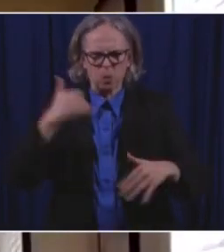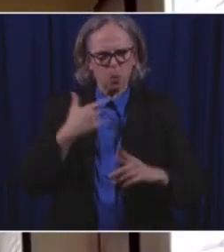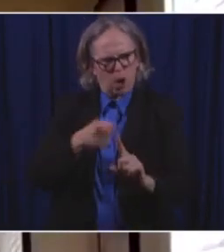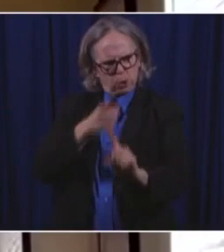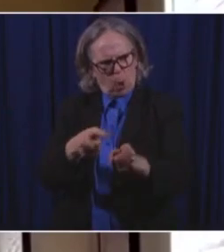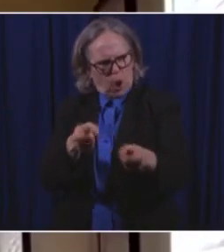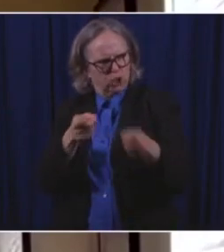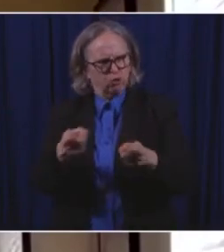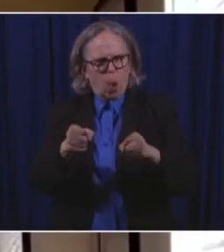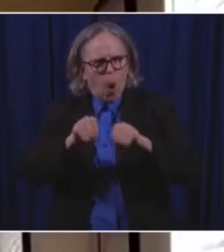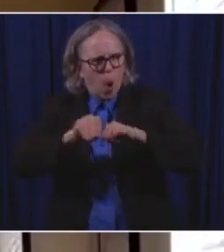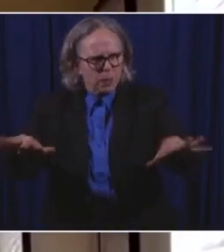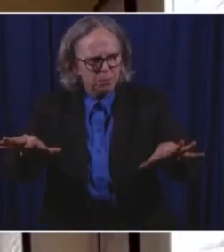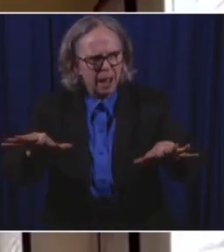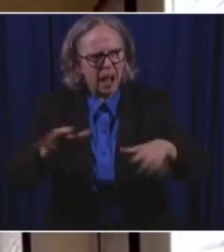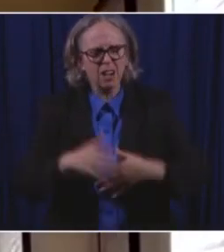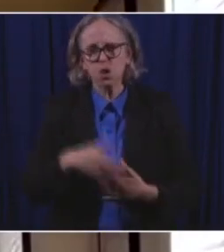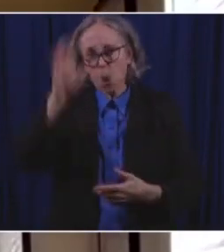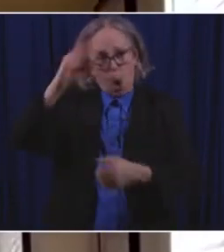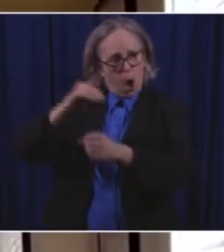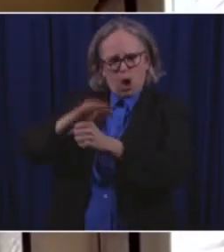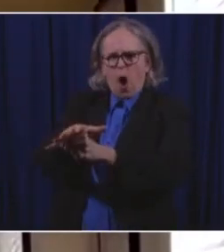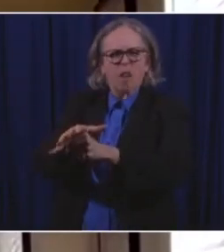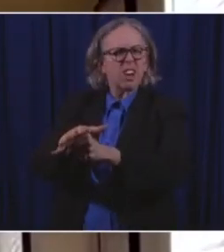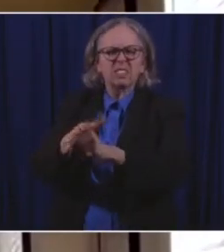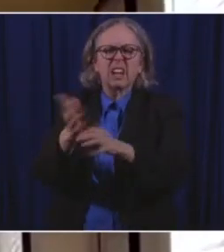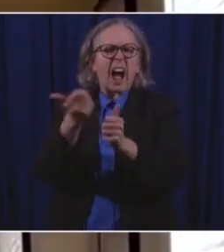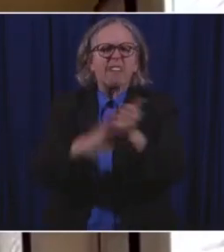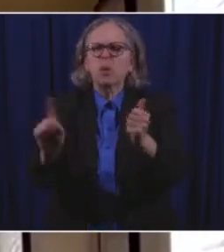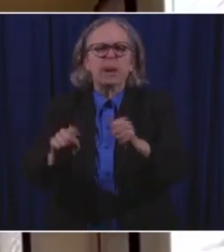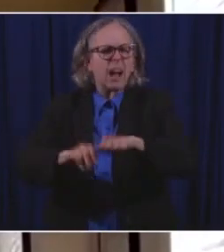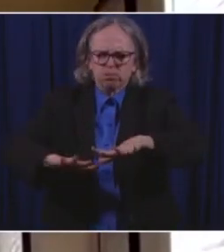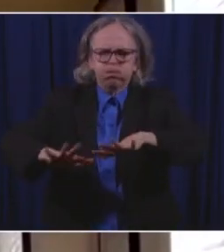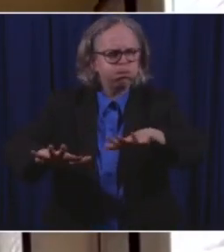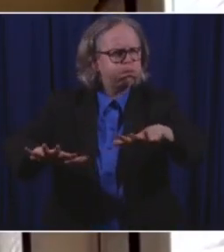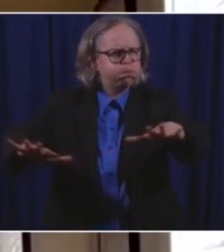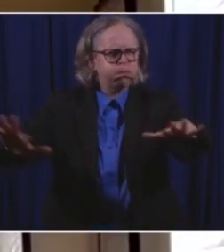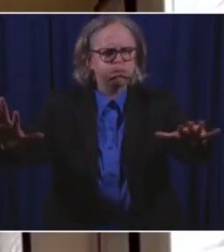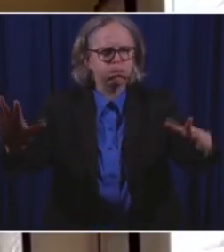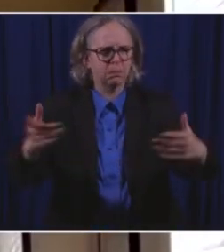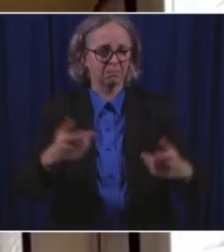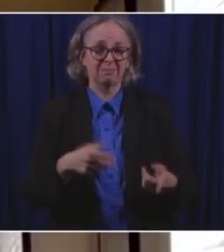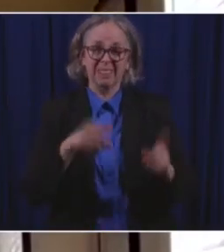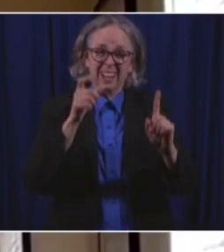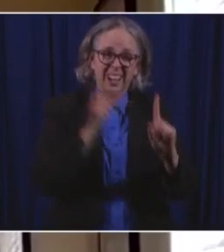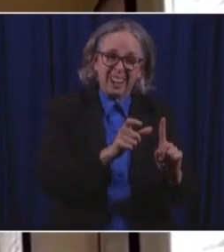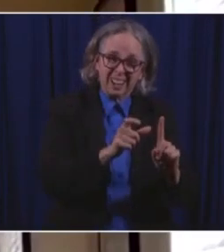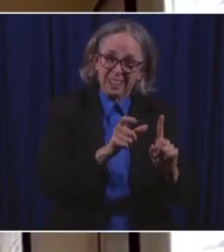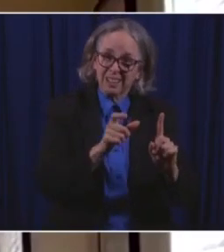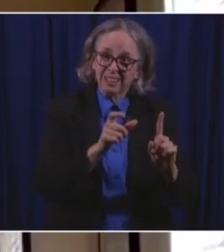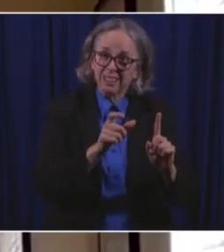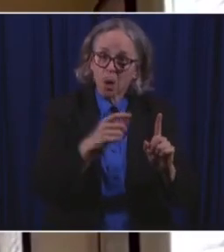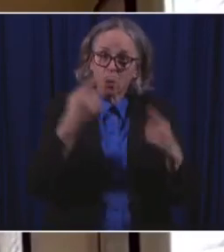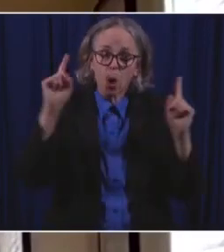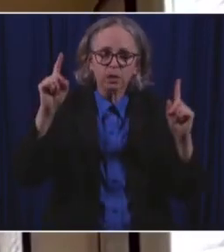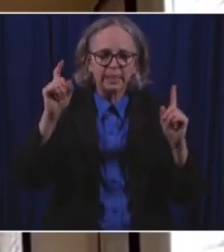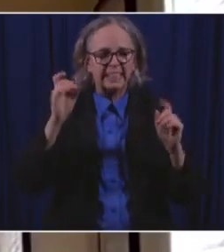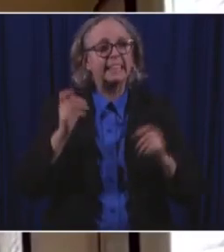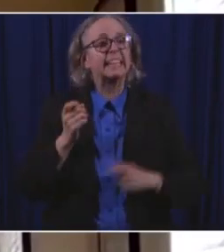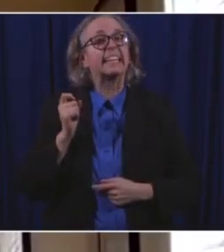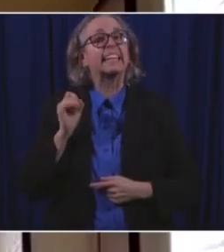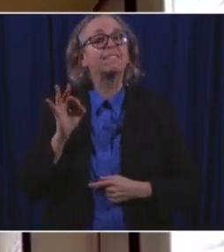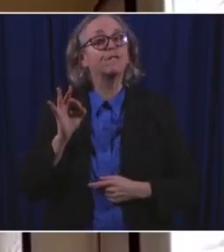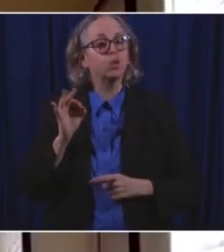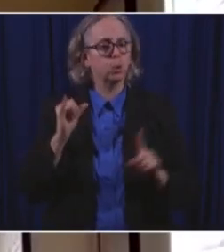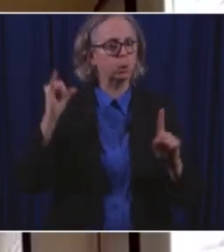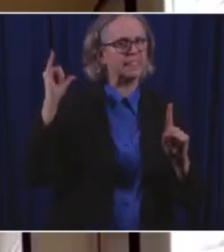for our communities. But quarantine only works when we actually stick with it. Knowing this and knowing